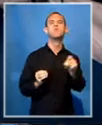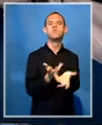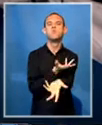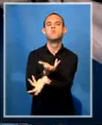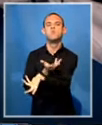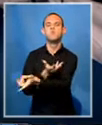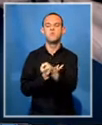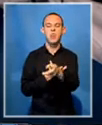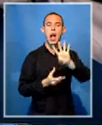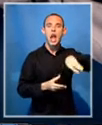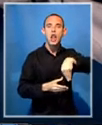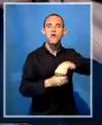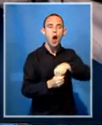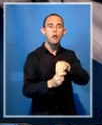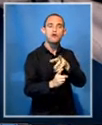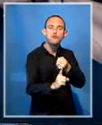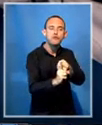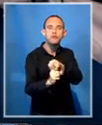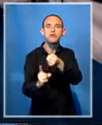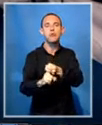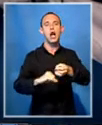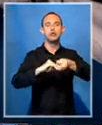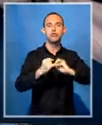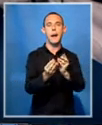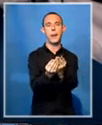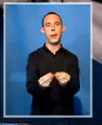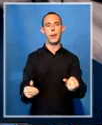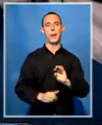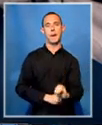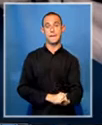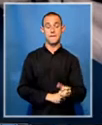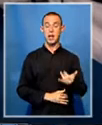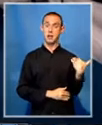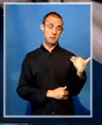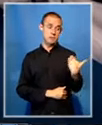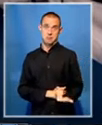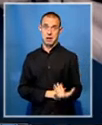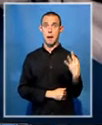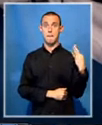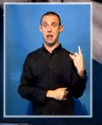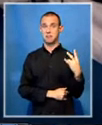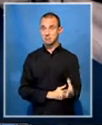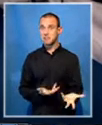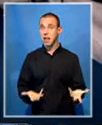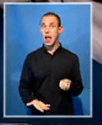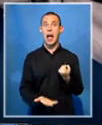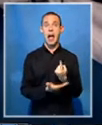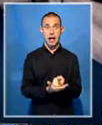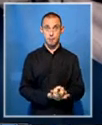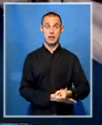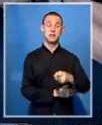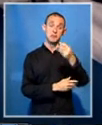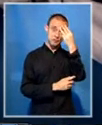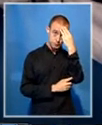Mediation efforts at institutions facing tension. This week, violence broke out at the universities of Pretoria, Northwest